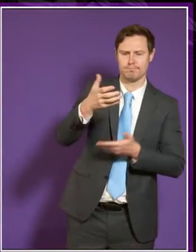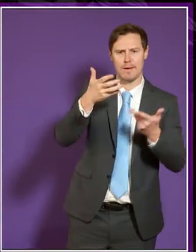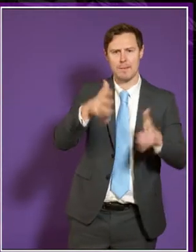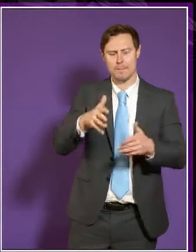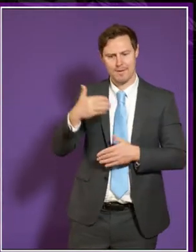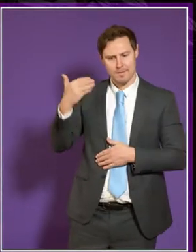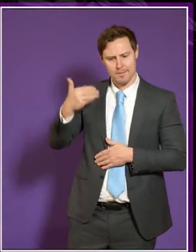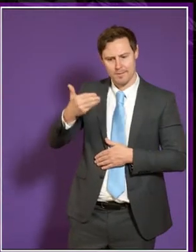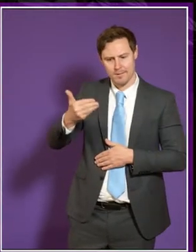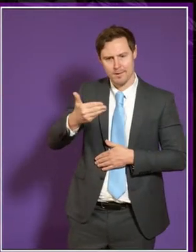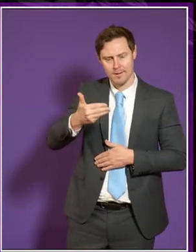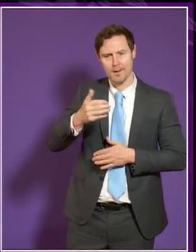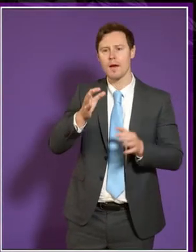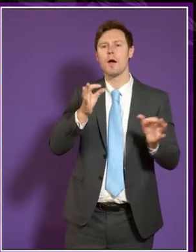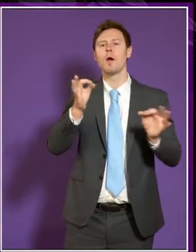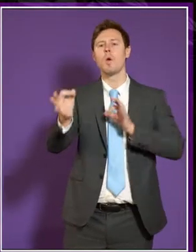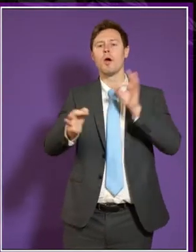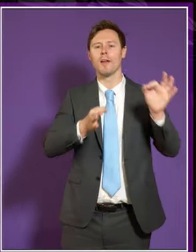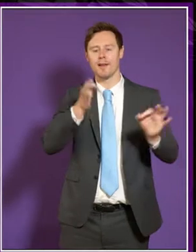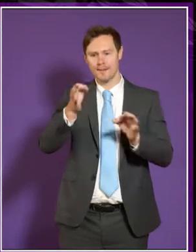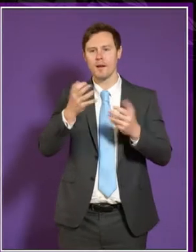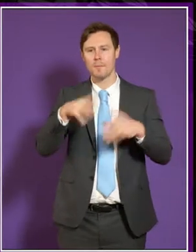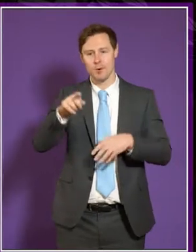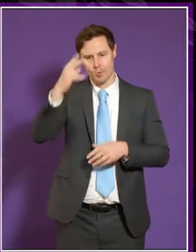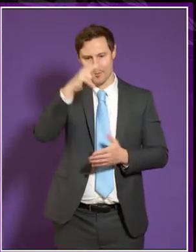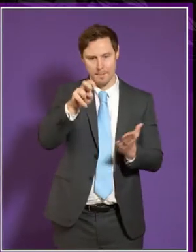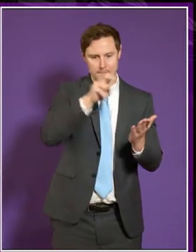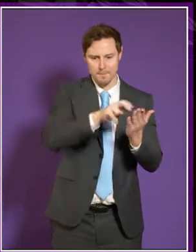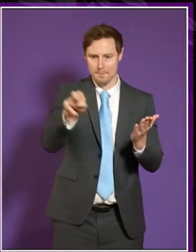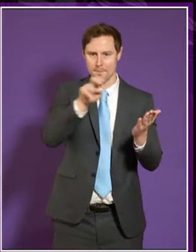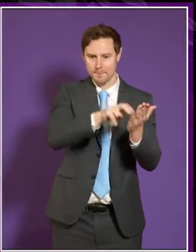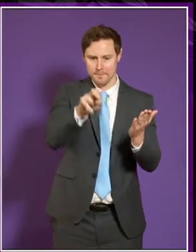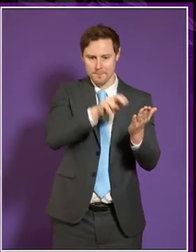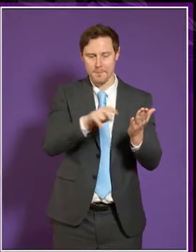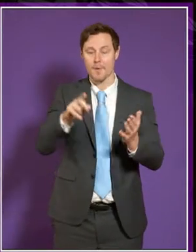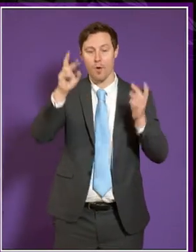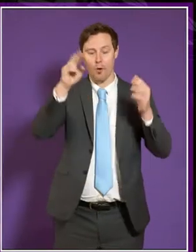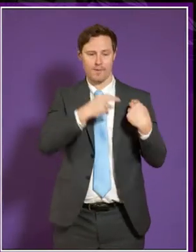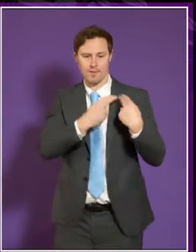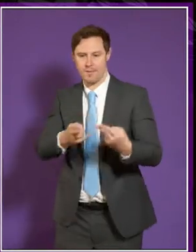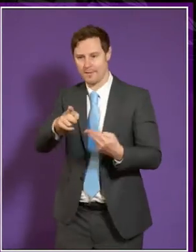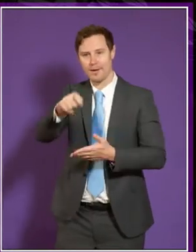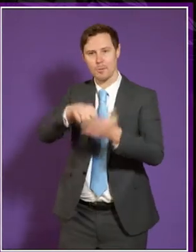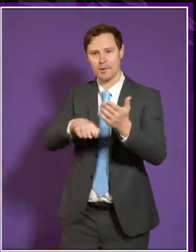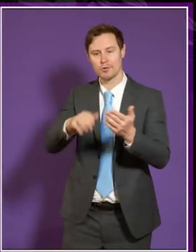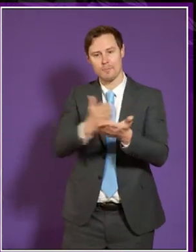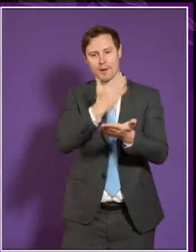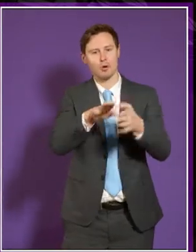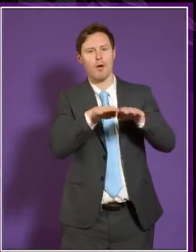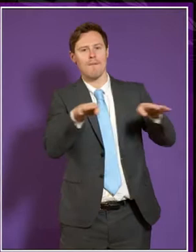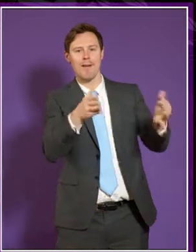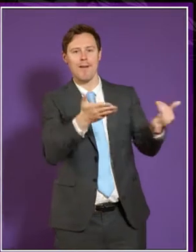that you were referenced or your position was referenced by people who said, well, hopefully this will be sorted by the Commissioner for fairer access.